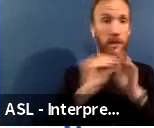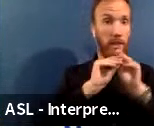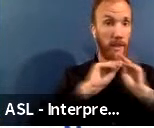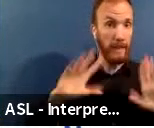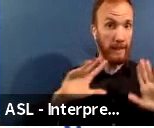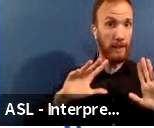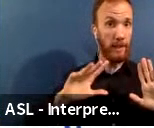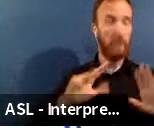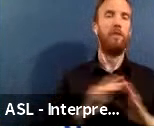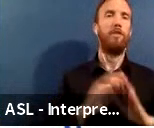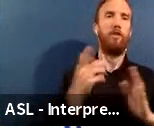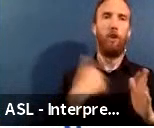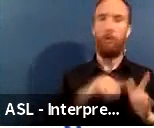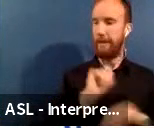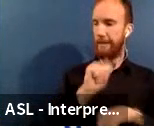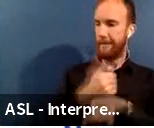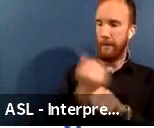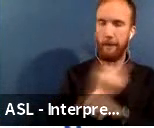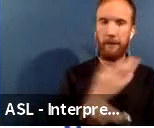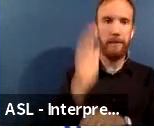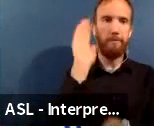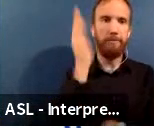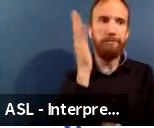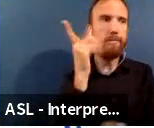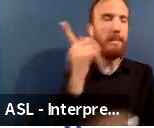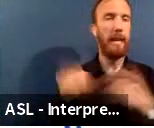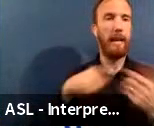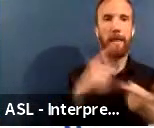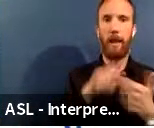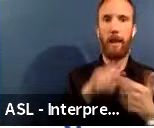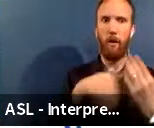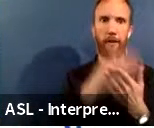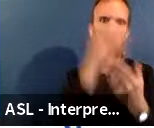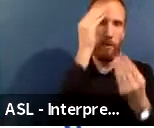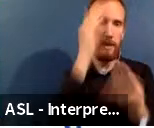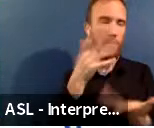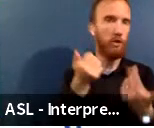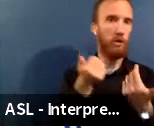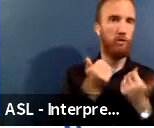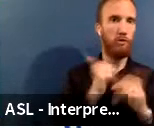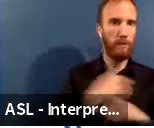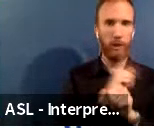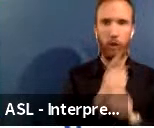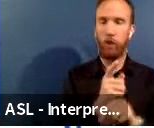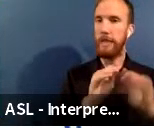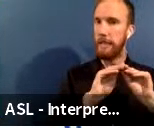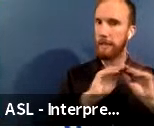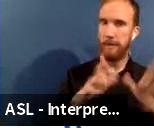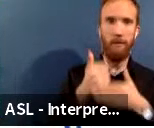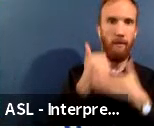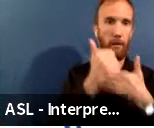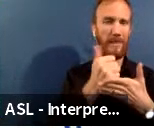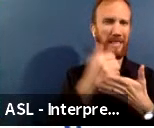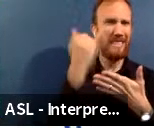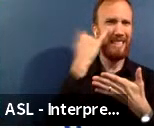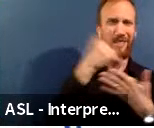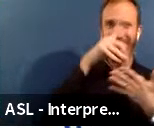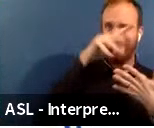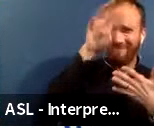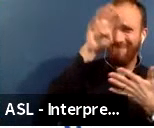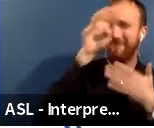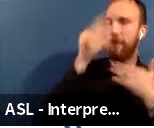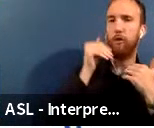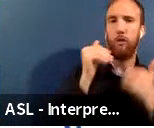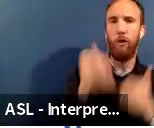starts to speak to some of the questions that you have. And if they're not, please drop them in the chat. And you can also ask them in the